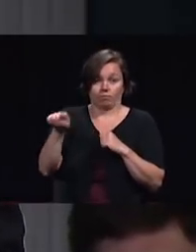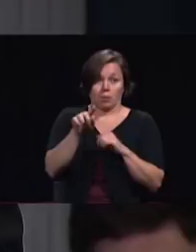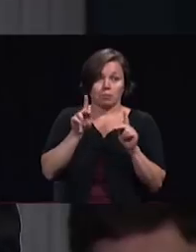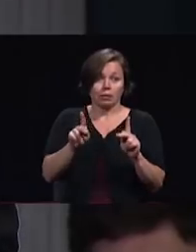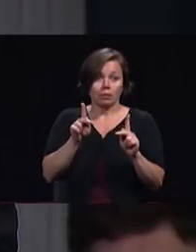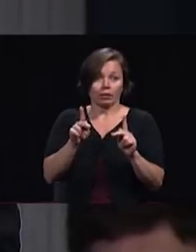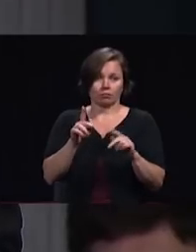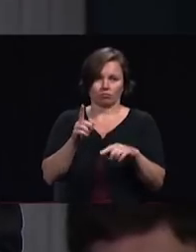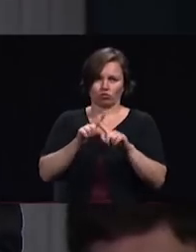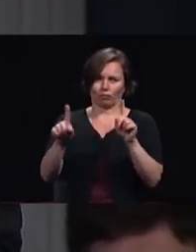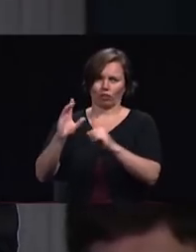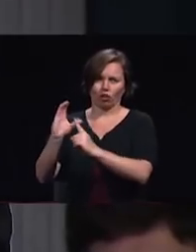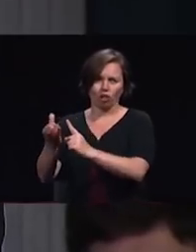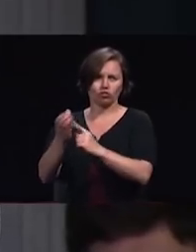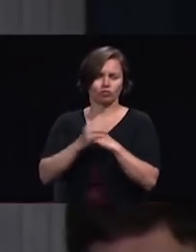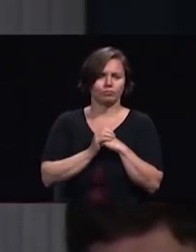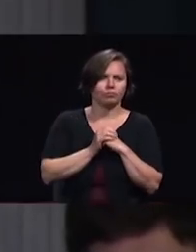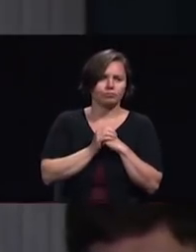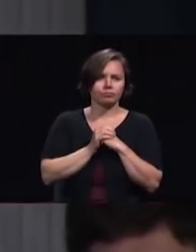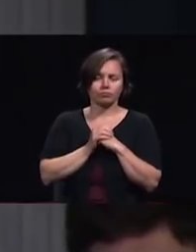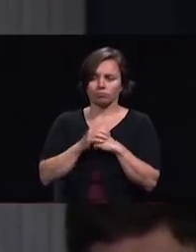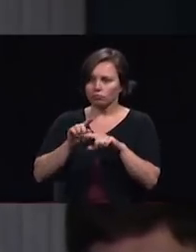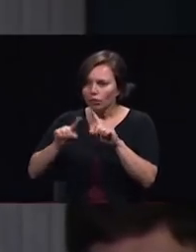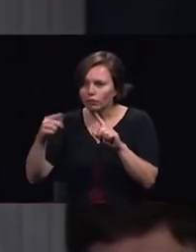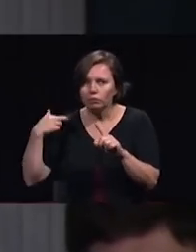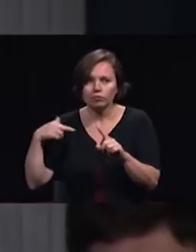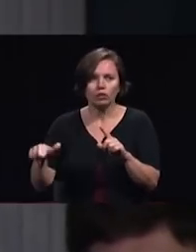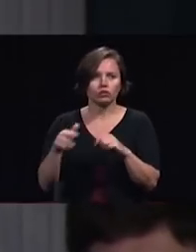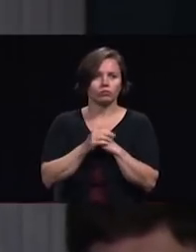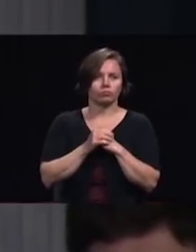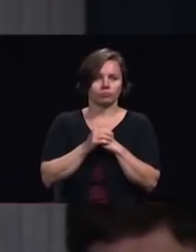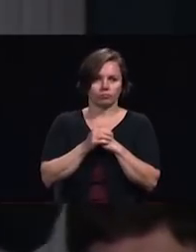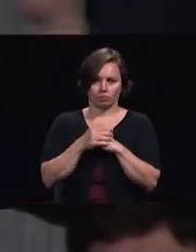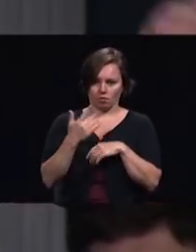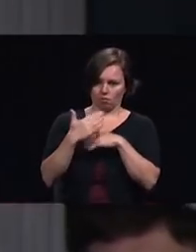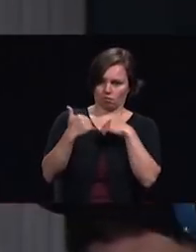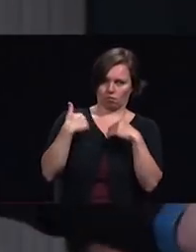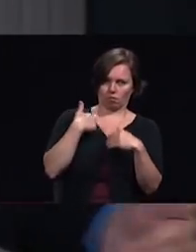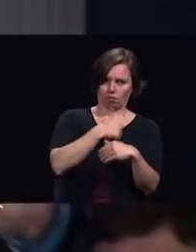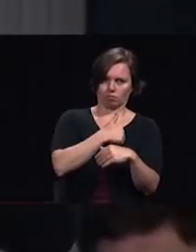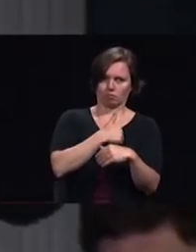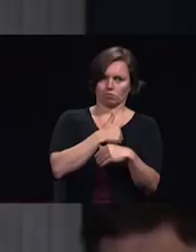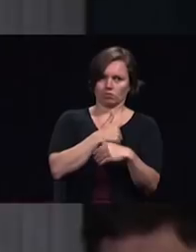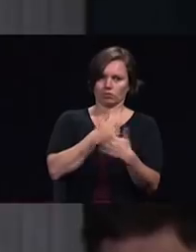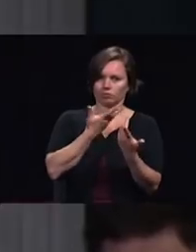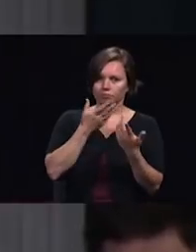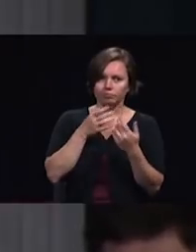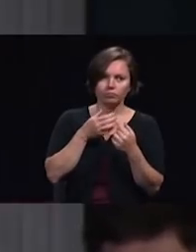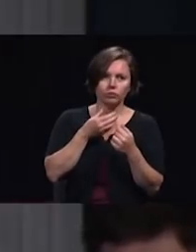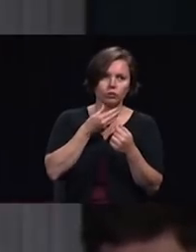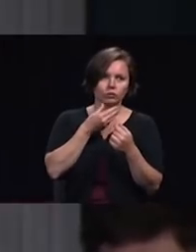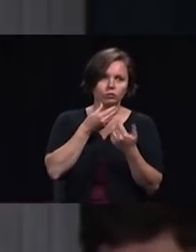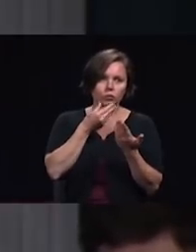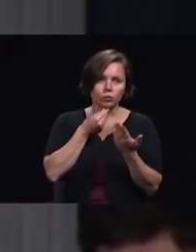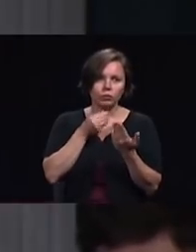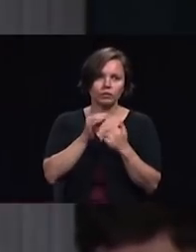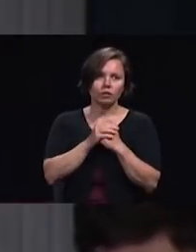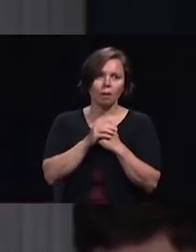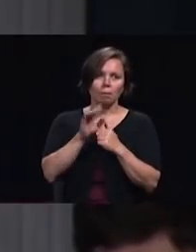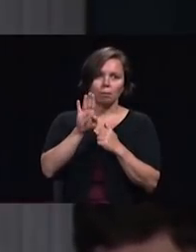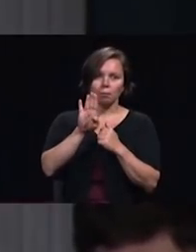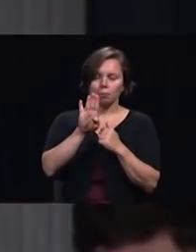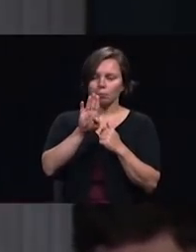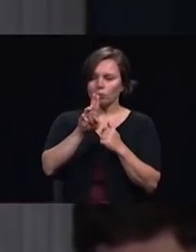religion and worldview that call comes to us to reach the Jews to reach the Buddhists the Hindus and Muslims because